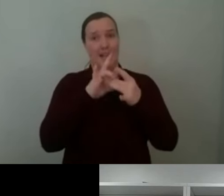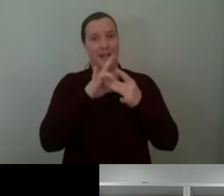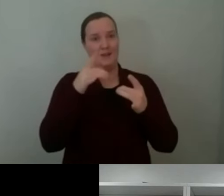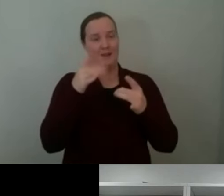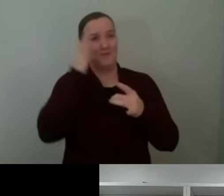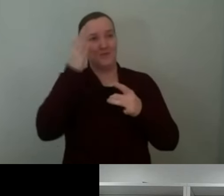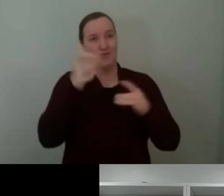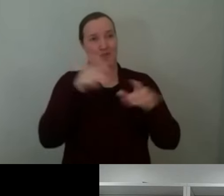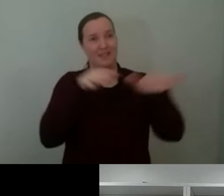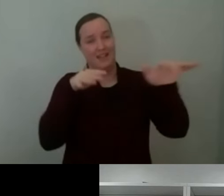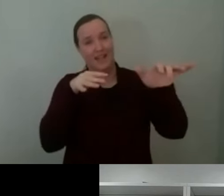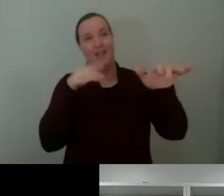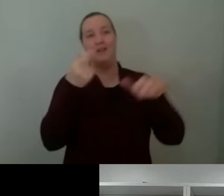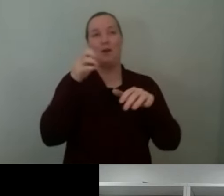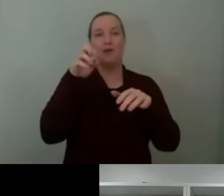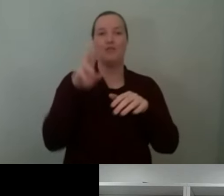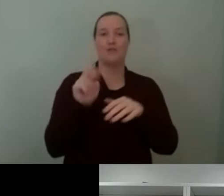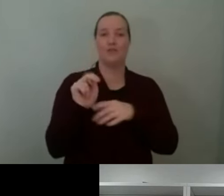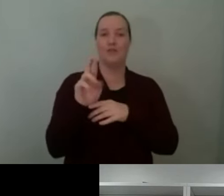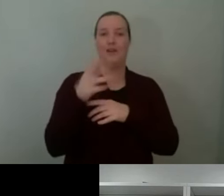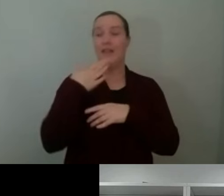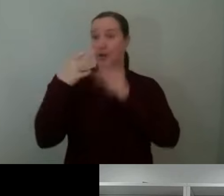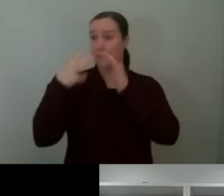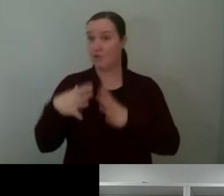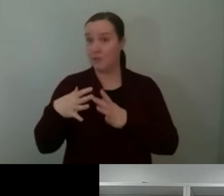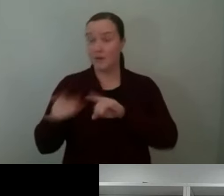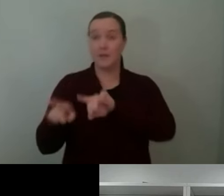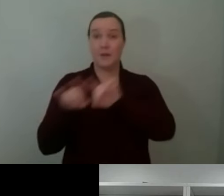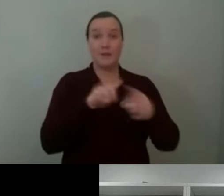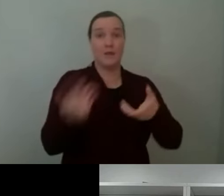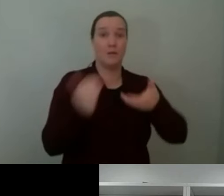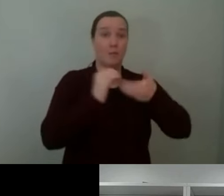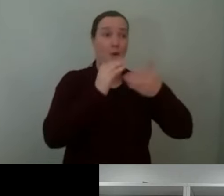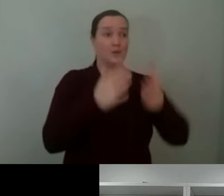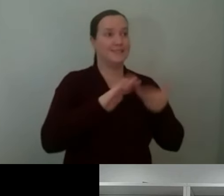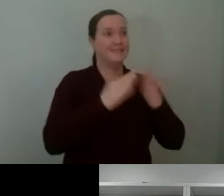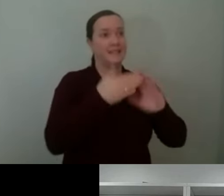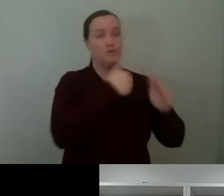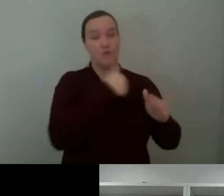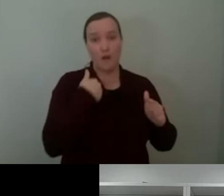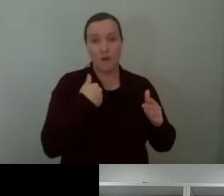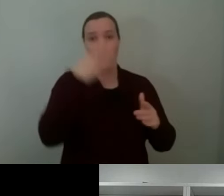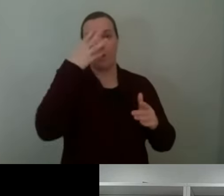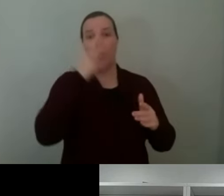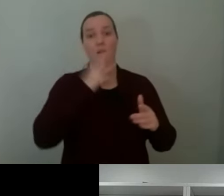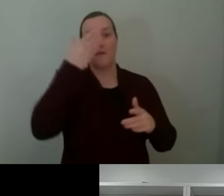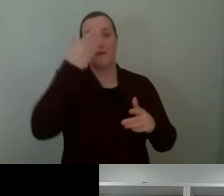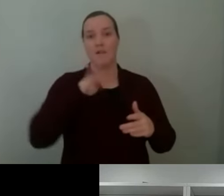our ASL interpreters and of course to our partners the city of Toronto the Waterfront BIA the Downtown West BIA